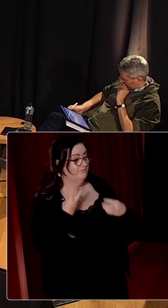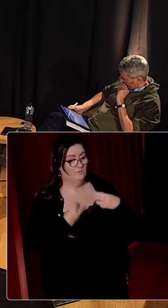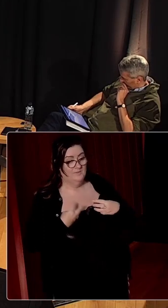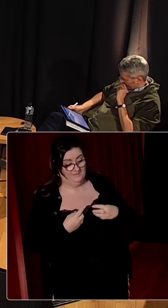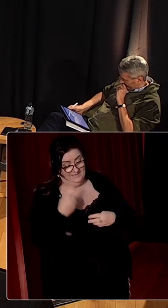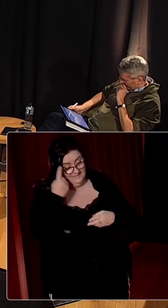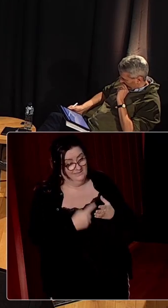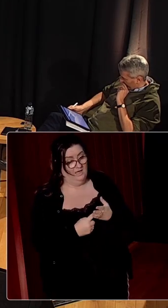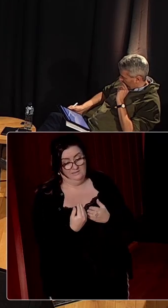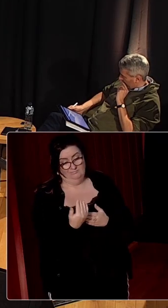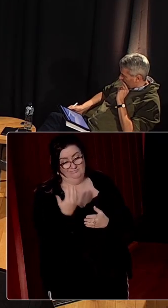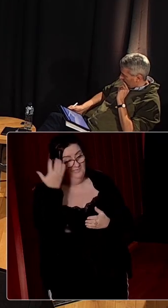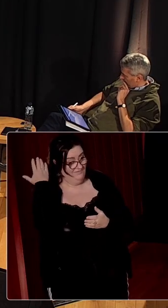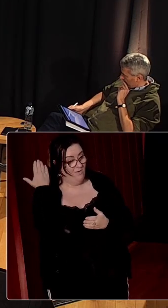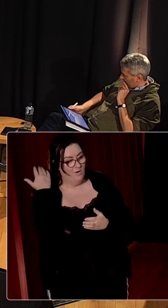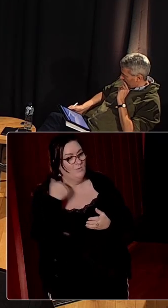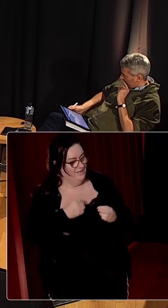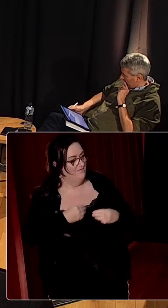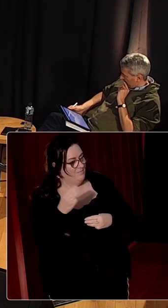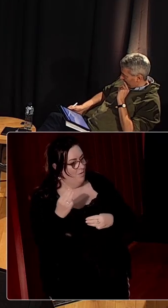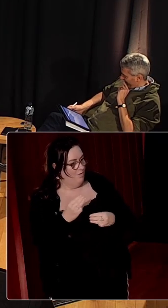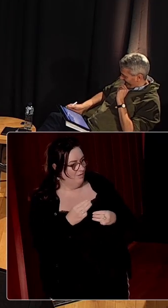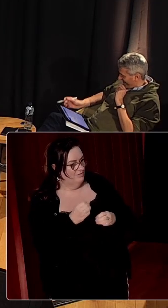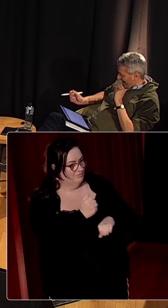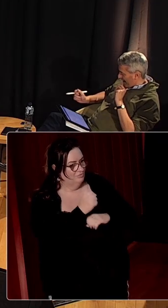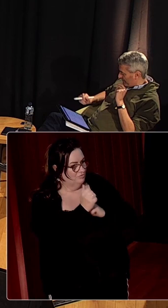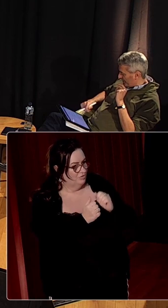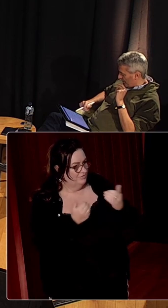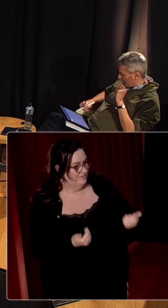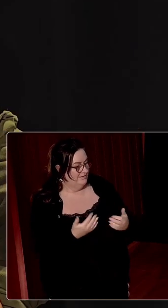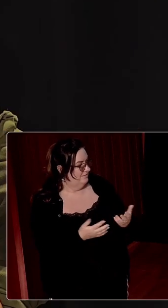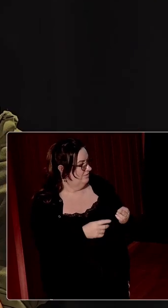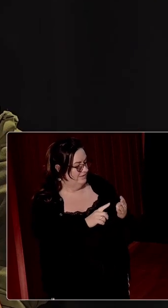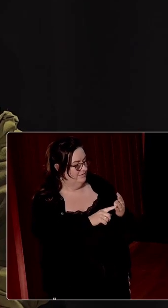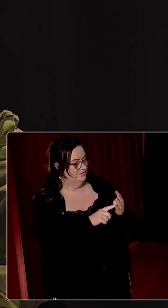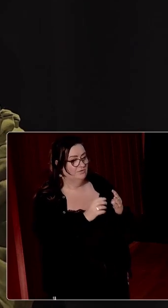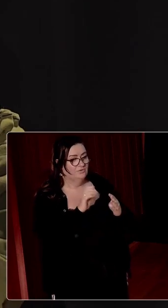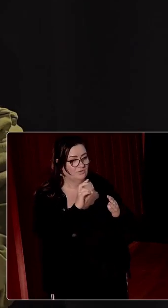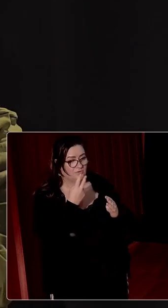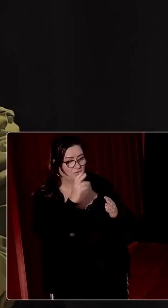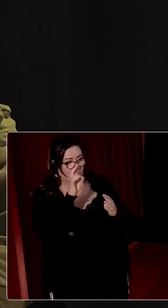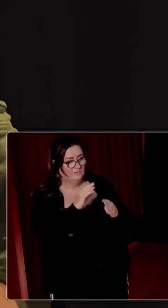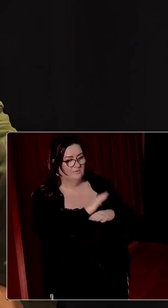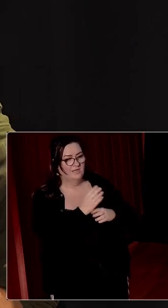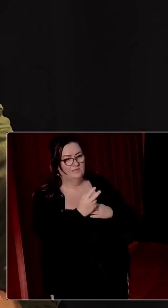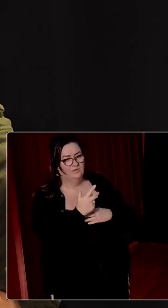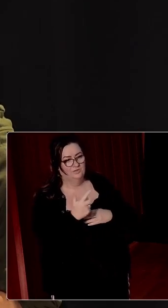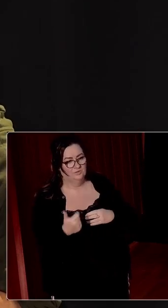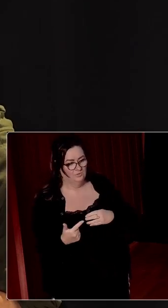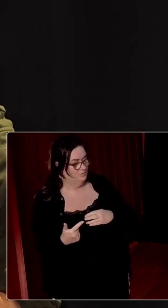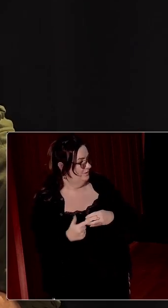decisions in areas... We'd have more maternelle. There's two questions about 1932 and we were talking about